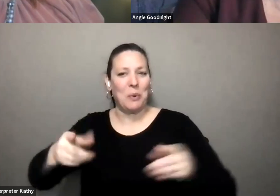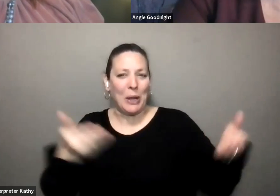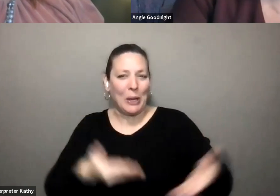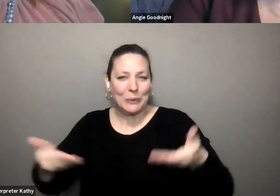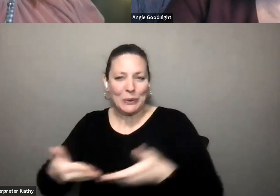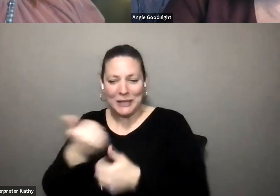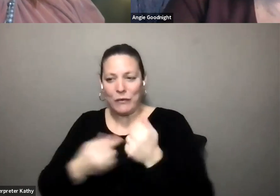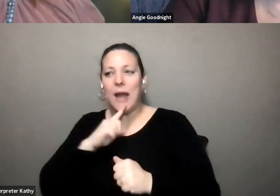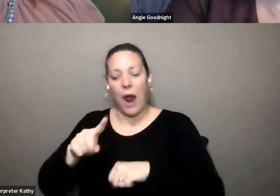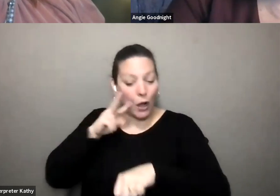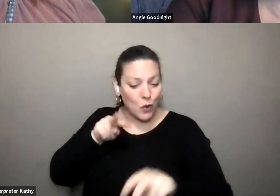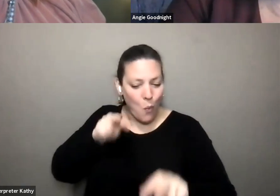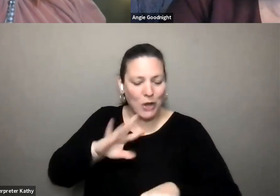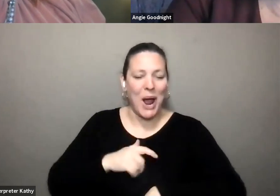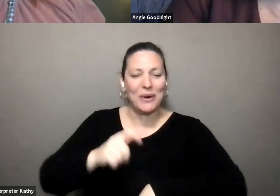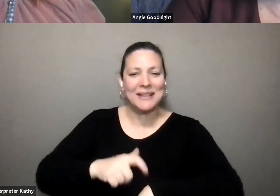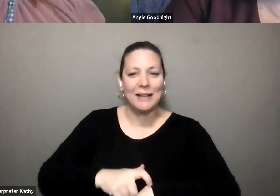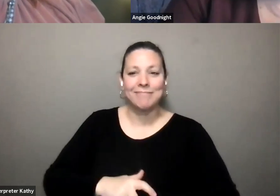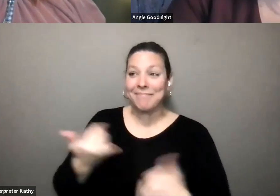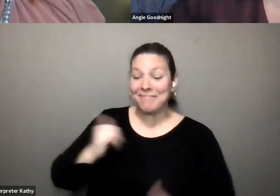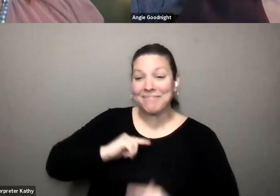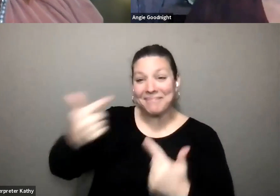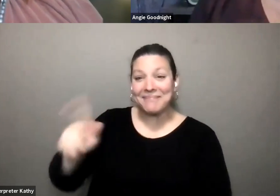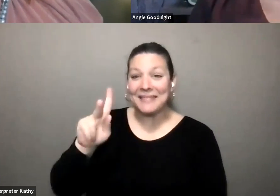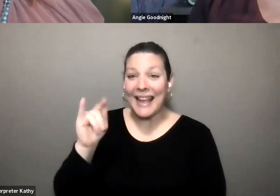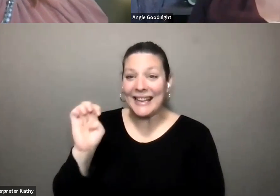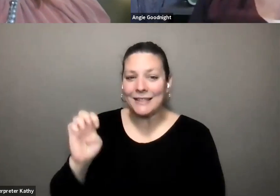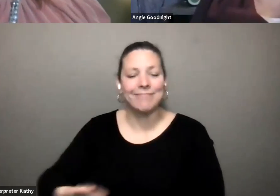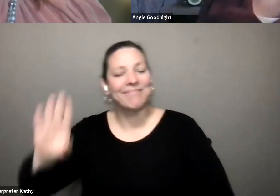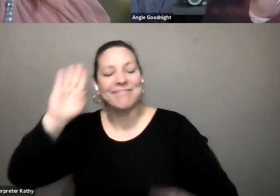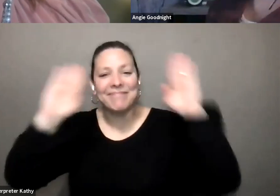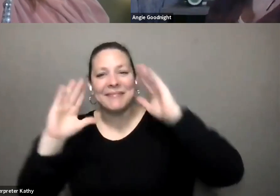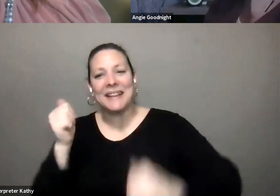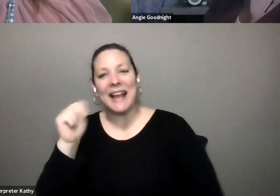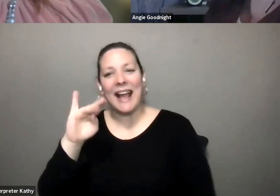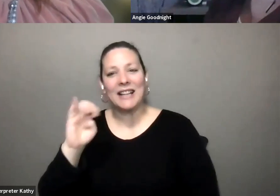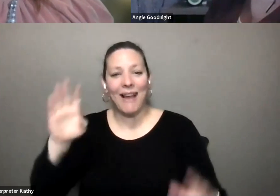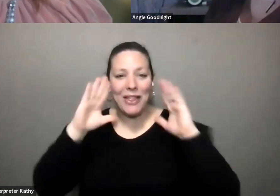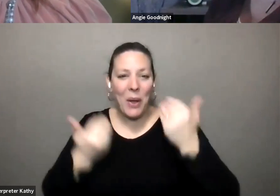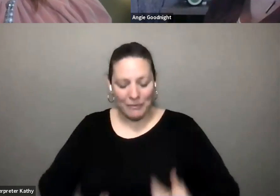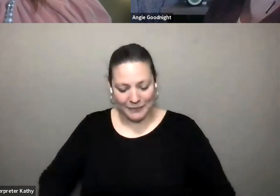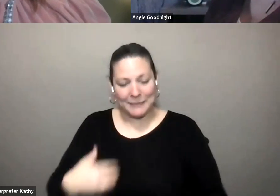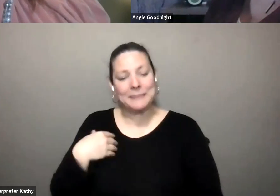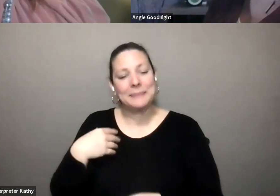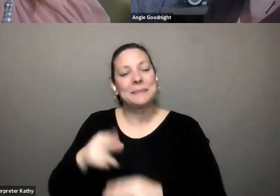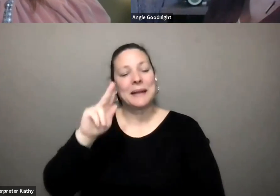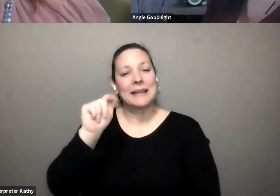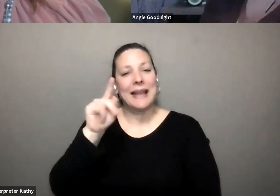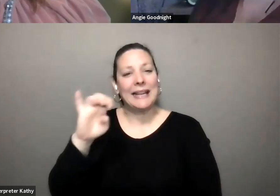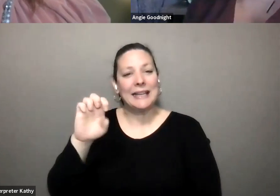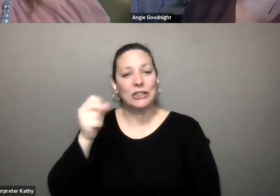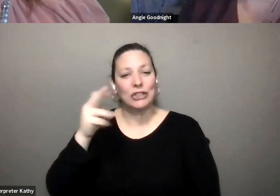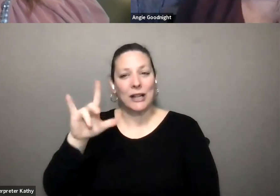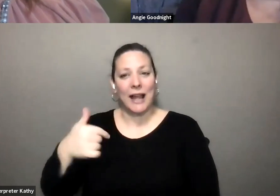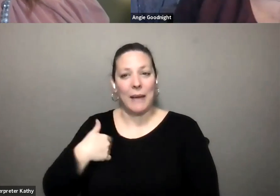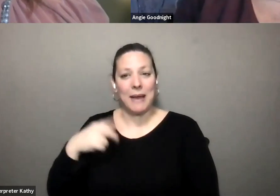keeping time so katie yeah thank you angie hi everyone my name is katie shelley and i am